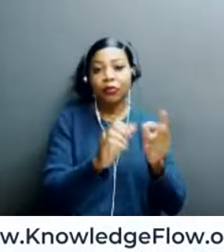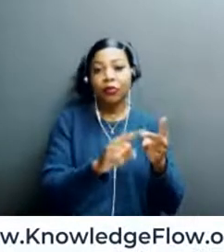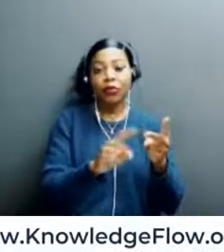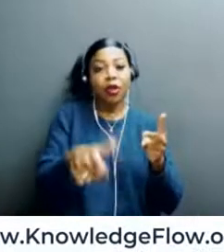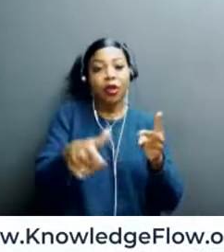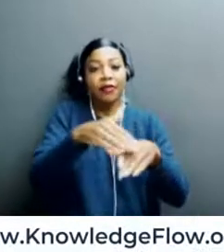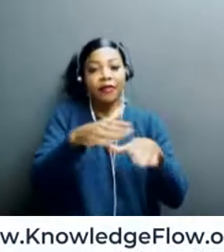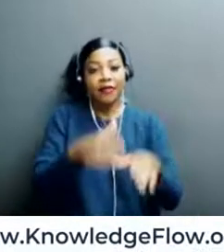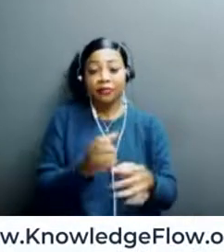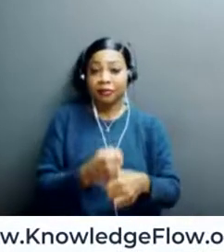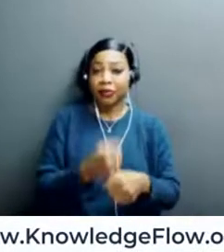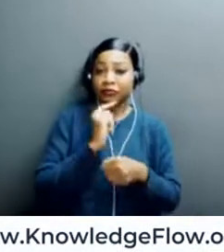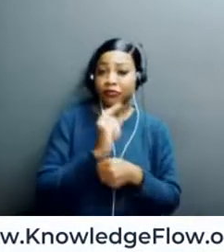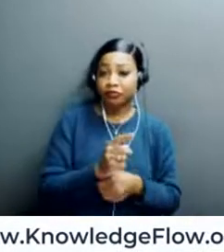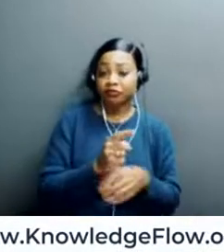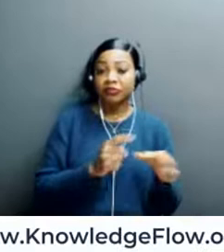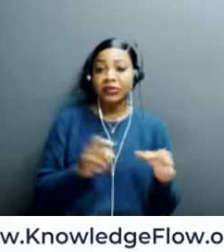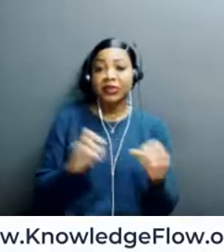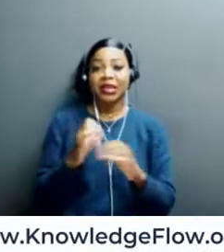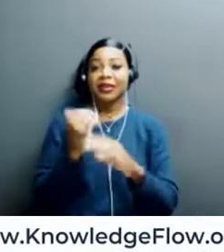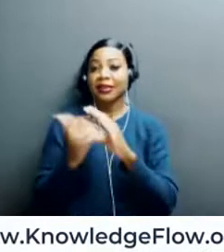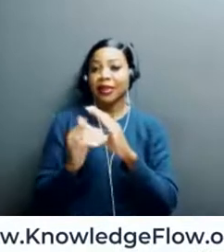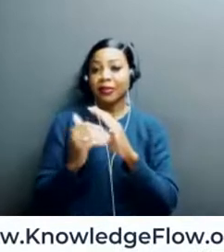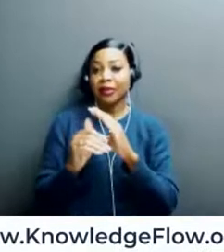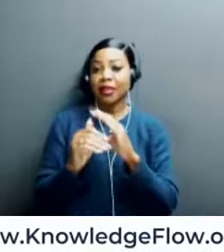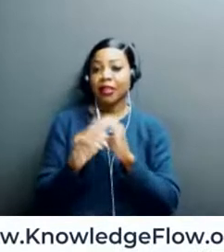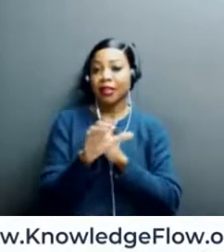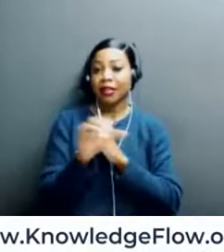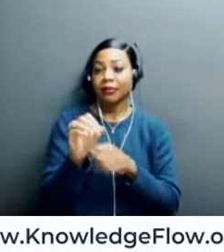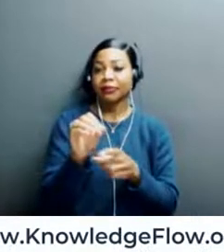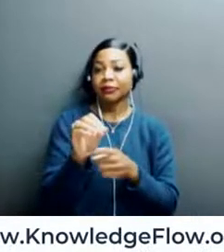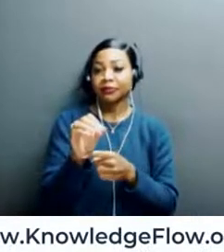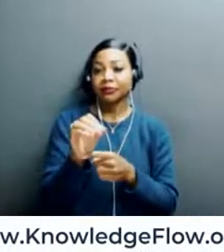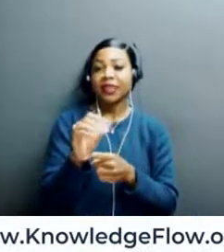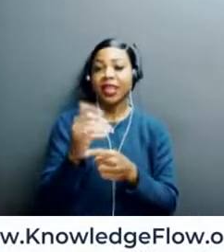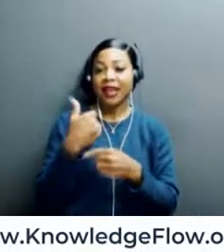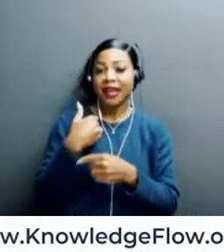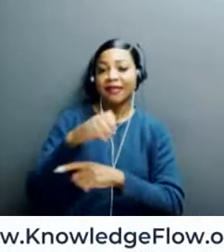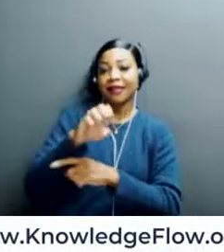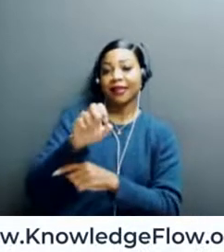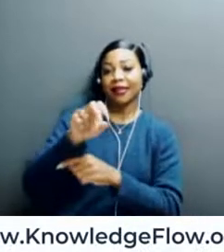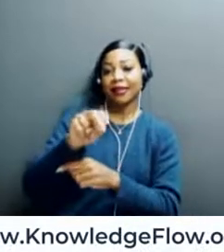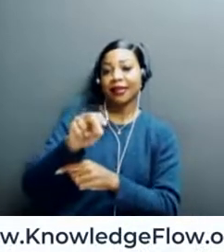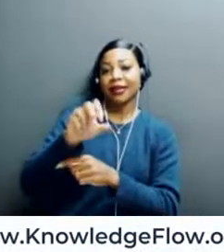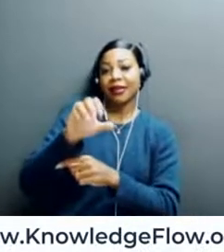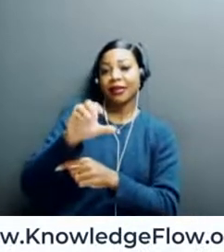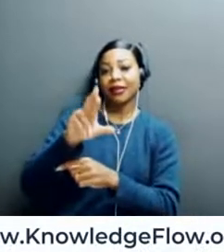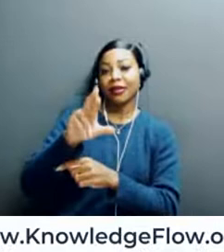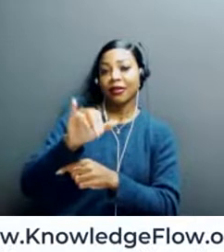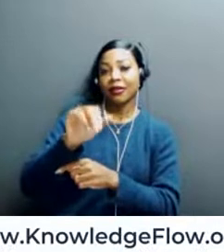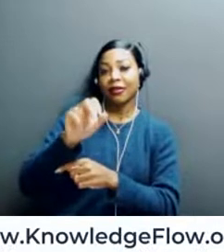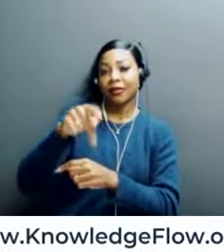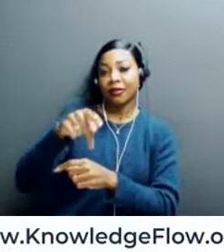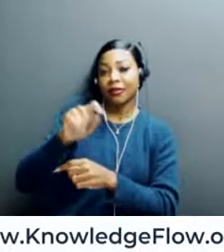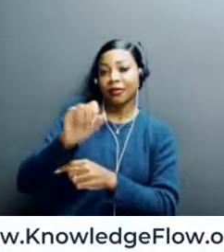your email service provider, they're they're enabling end to end encryption. That way, the document doesn't have to be